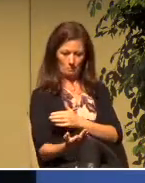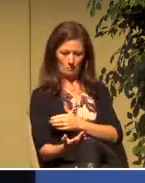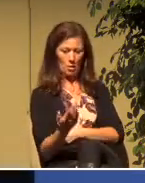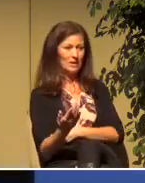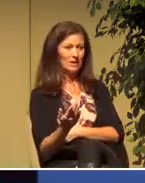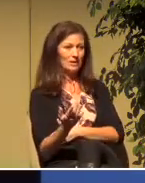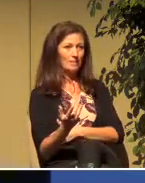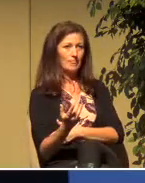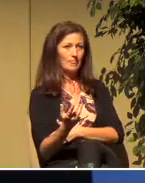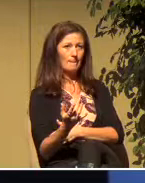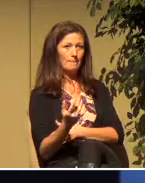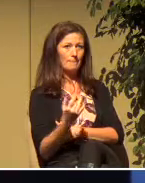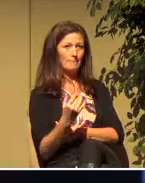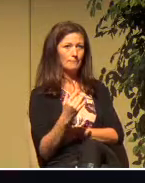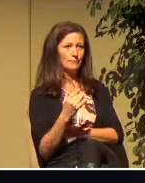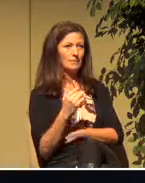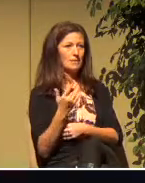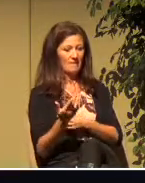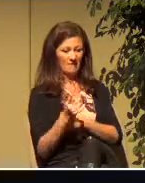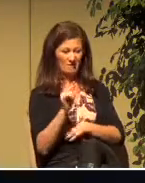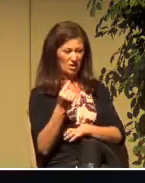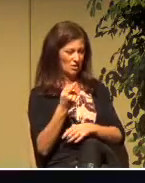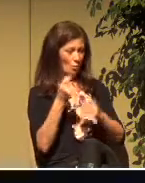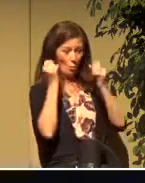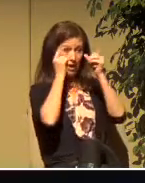last thing before going to sleep